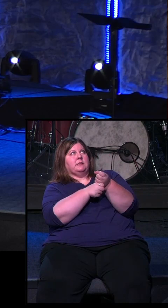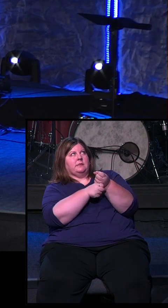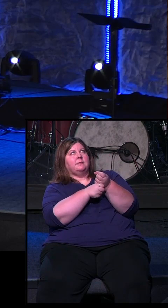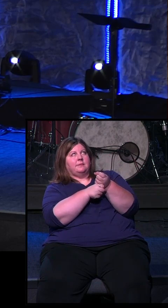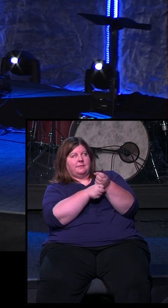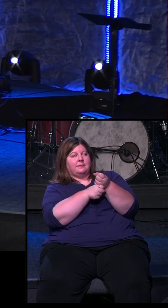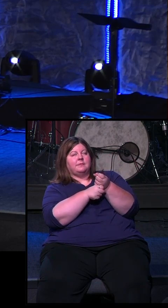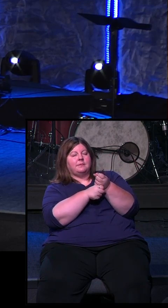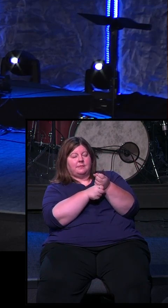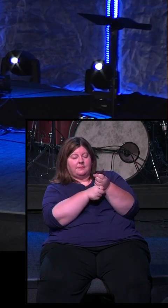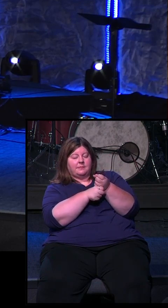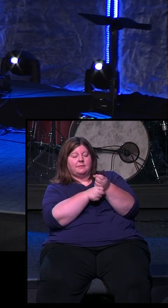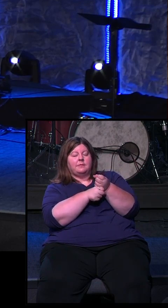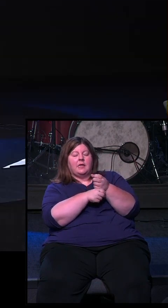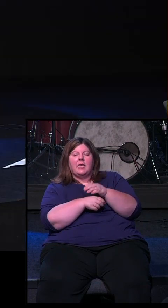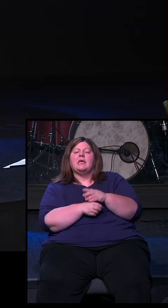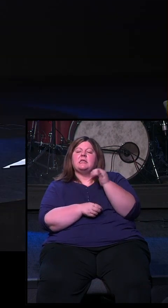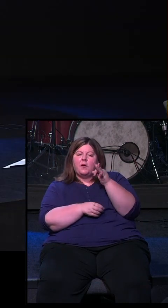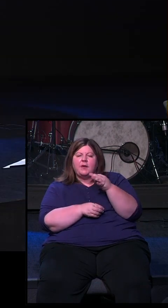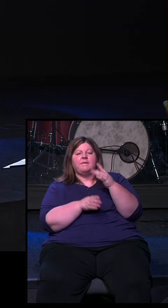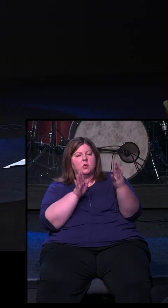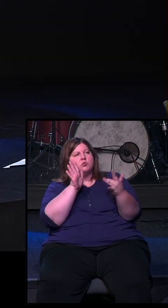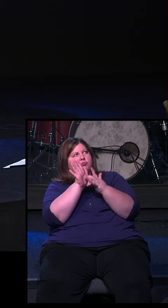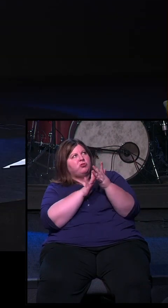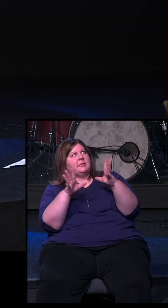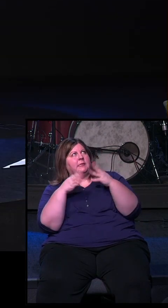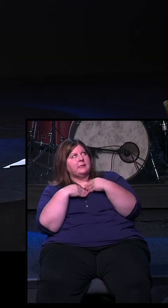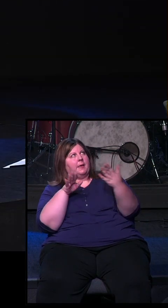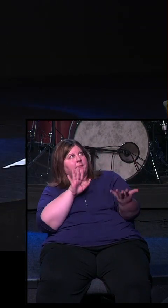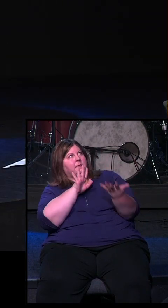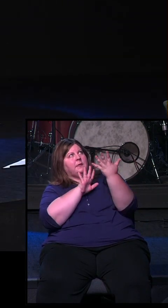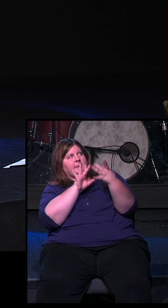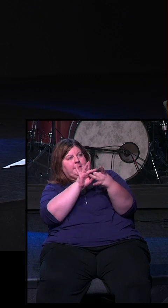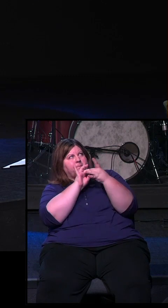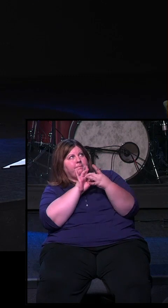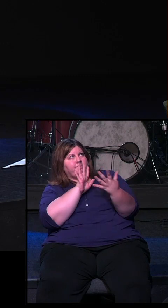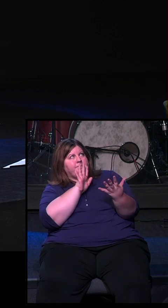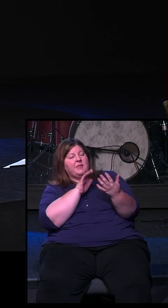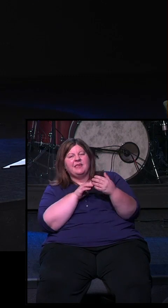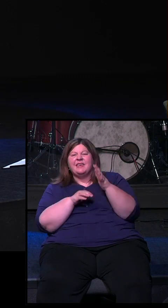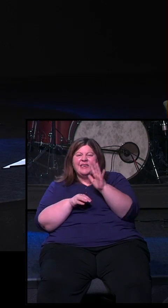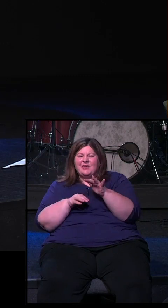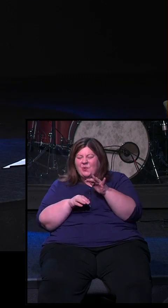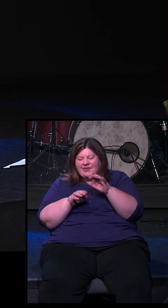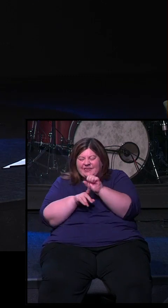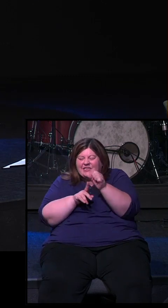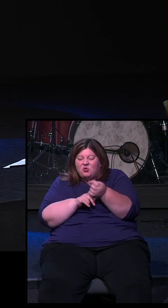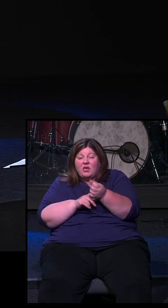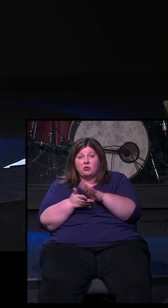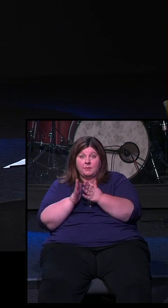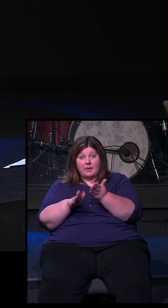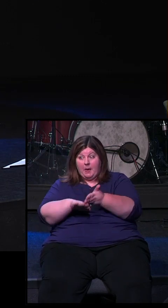See, when you come to Jesus and you put your faith and your trust in Jesus and you become a follower of Christ, your circumstances don't necessarily get more